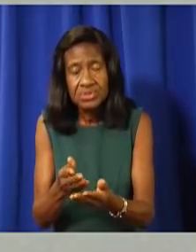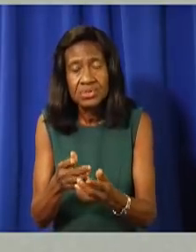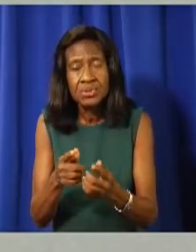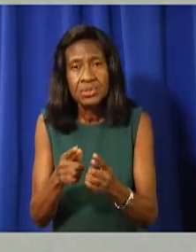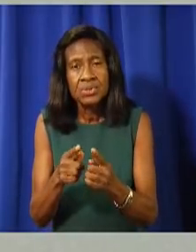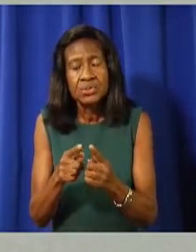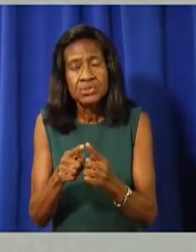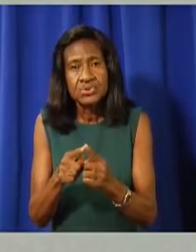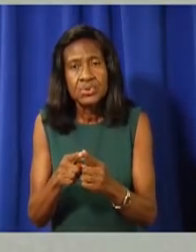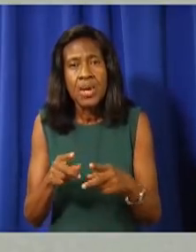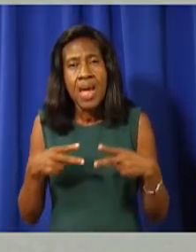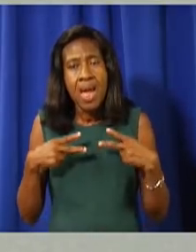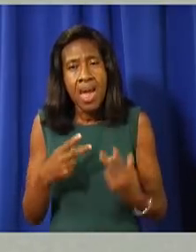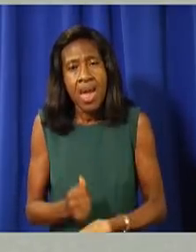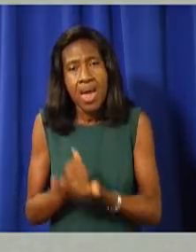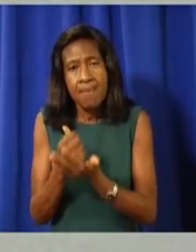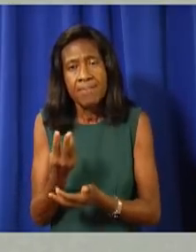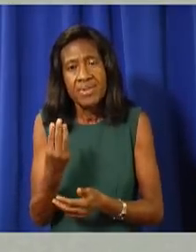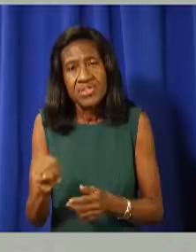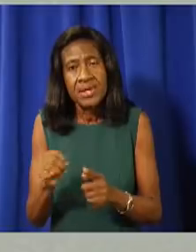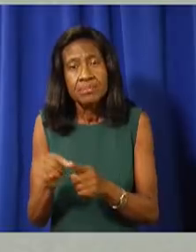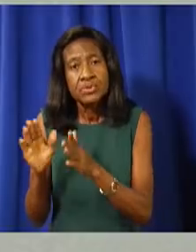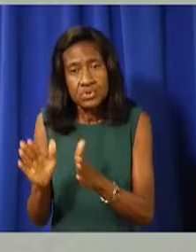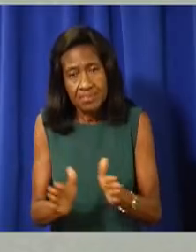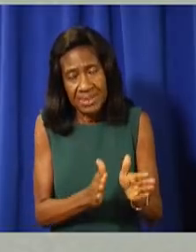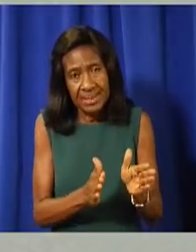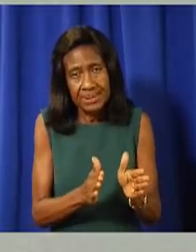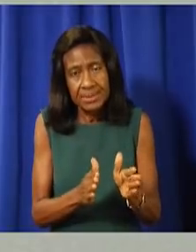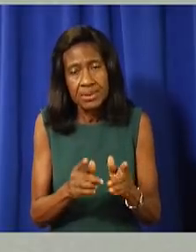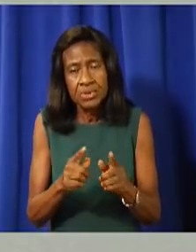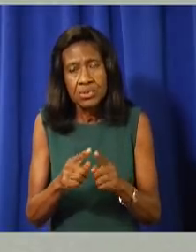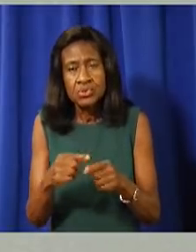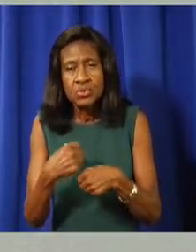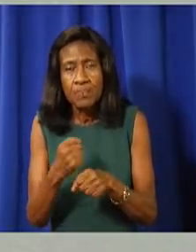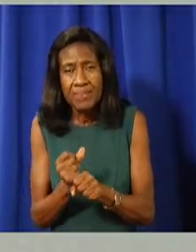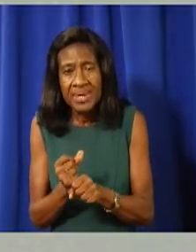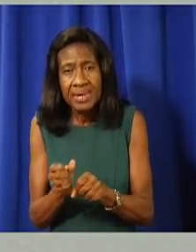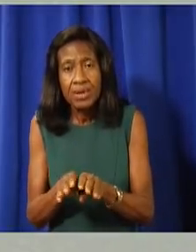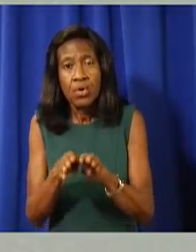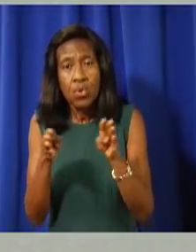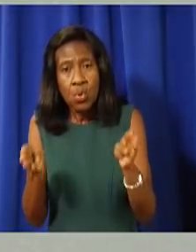focused on delivering a safe reopening of our borders.